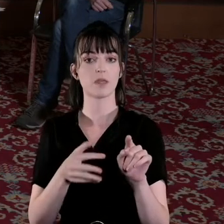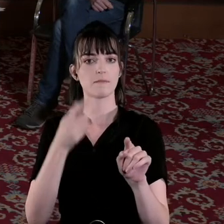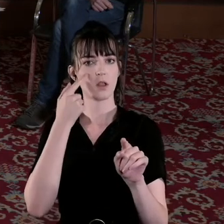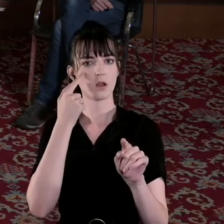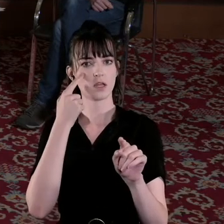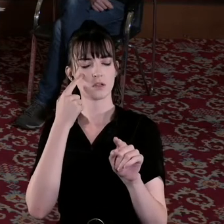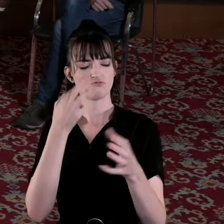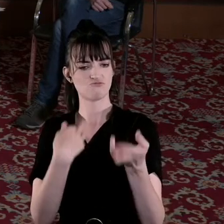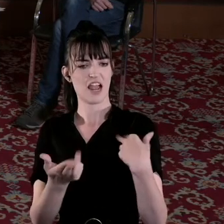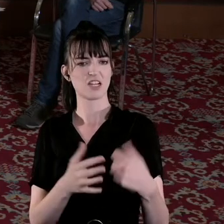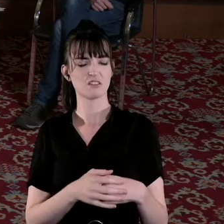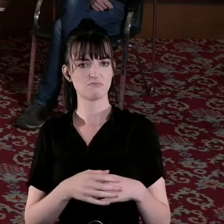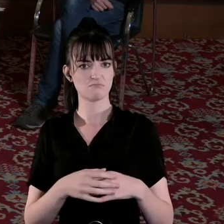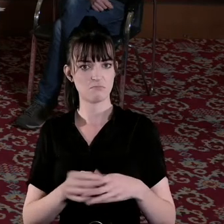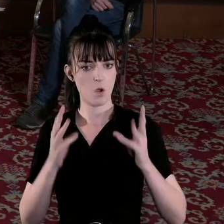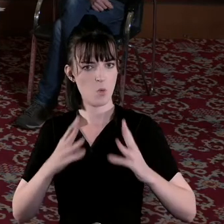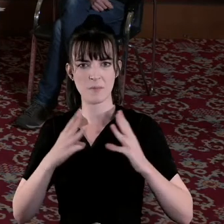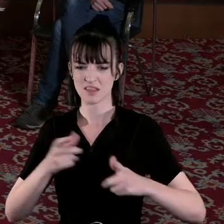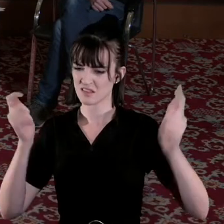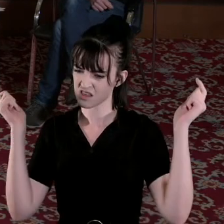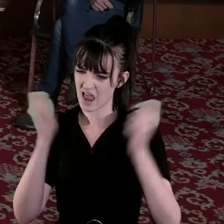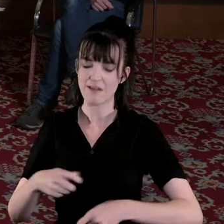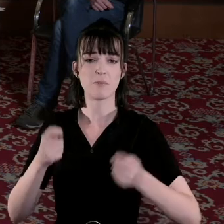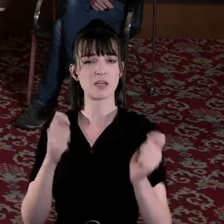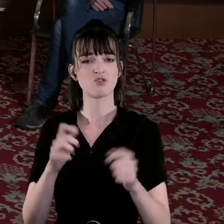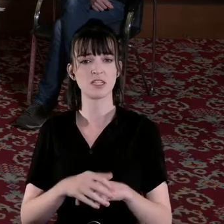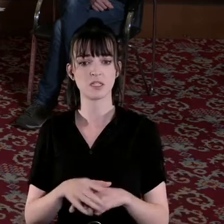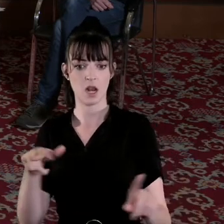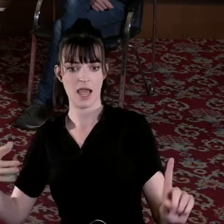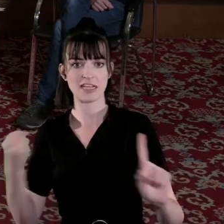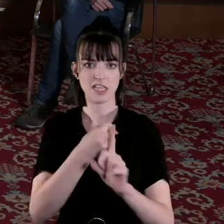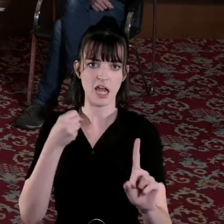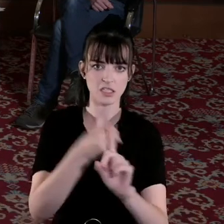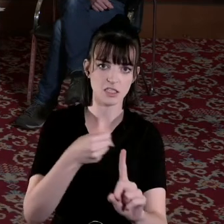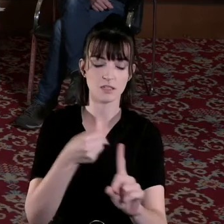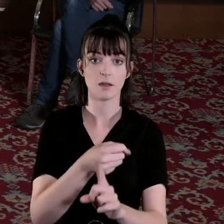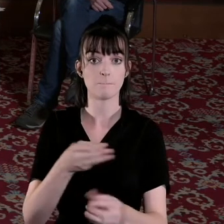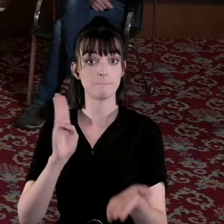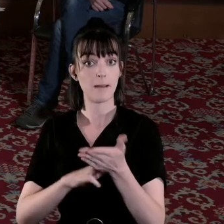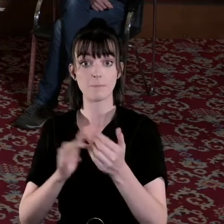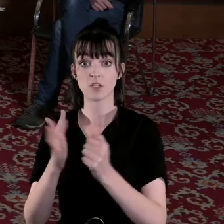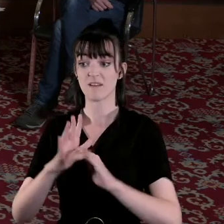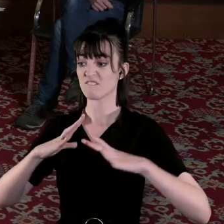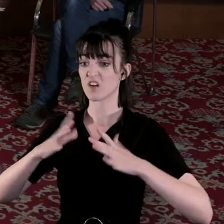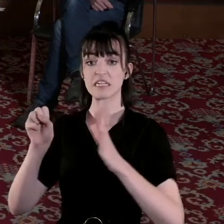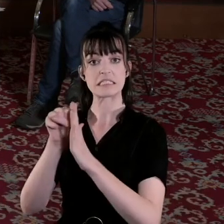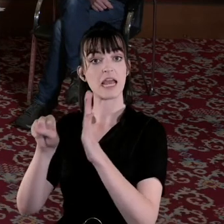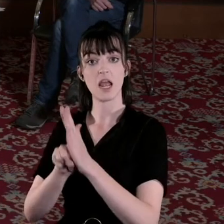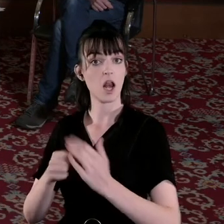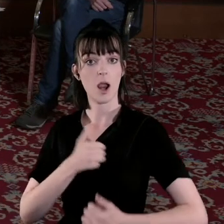who were horrifically treated in that attack by members of the free state army